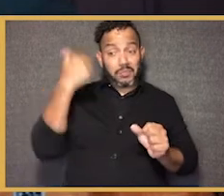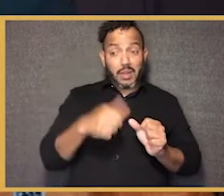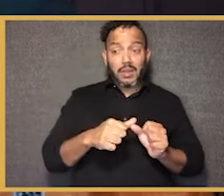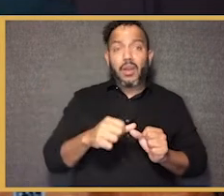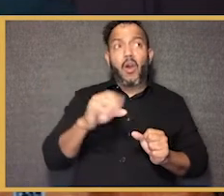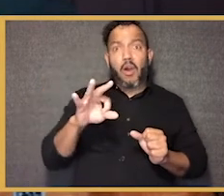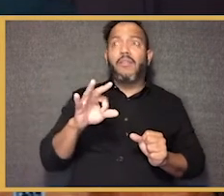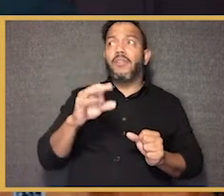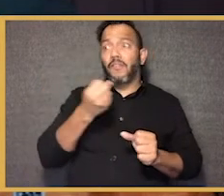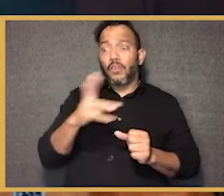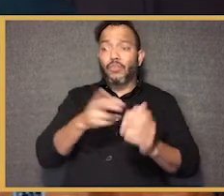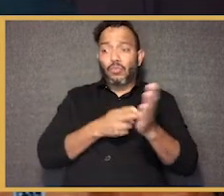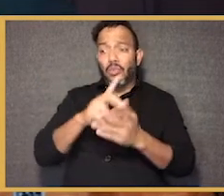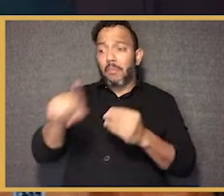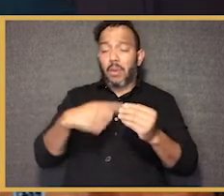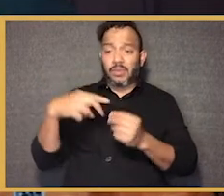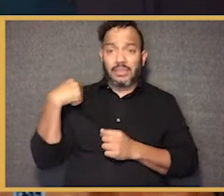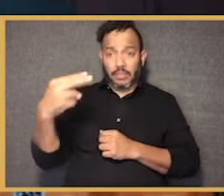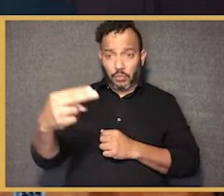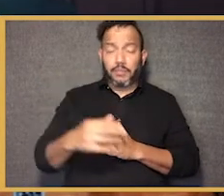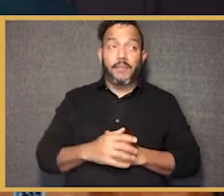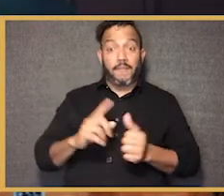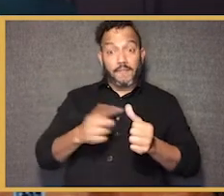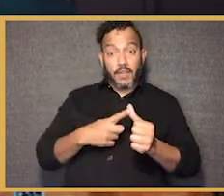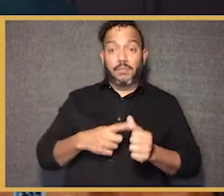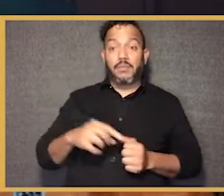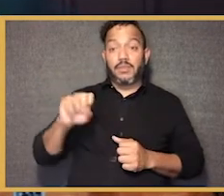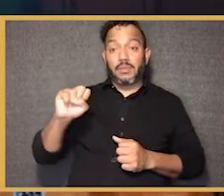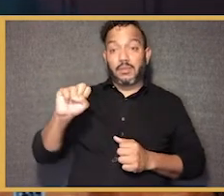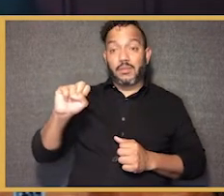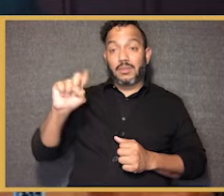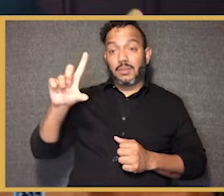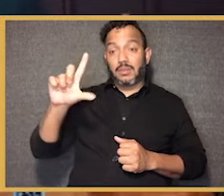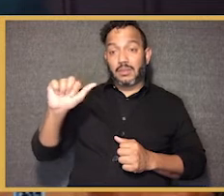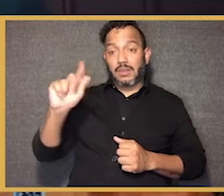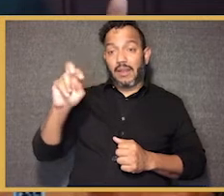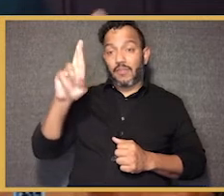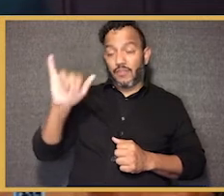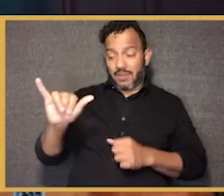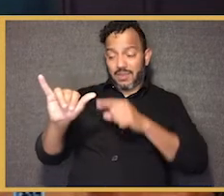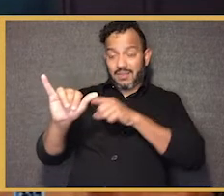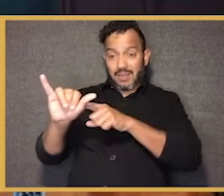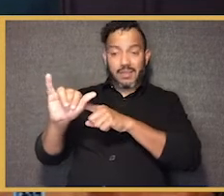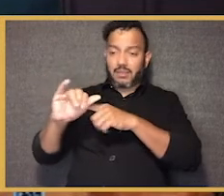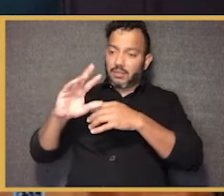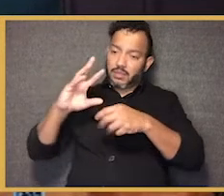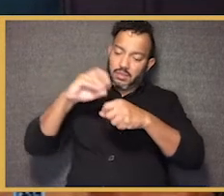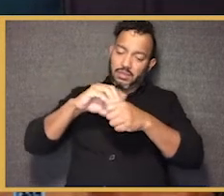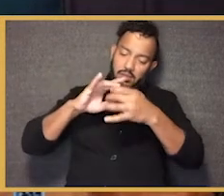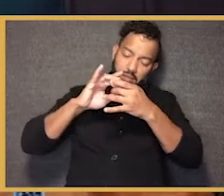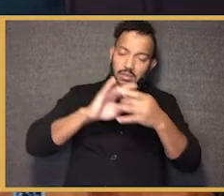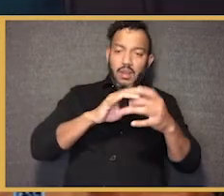of a couple of truths about our history. One, that slavery is a defining element